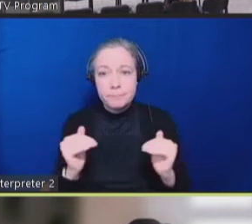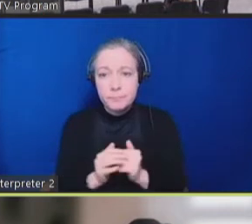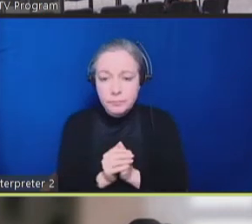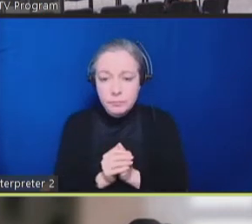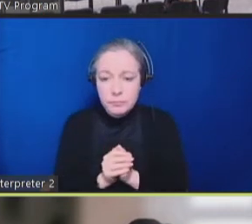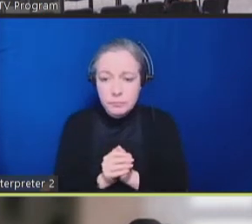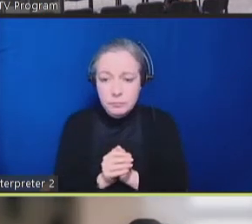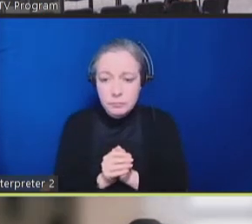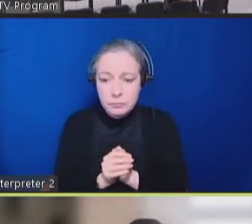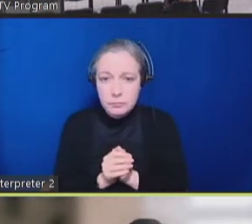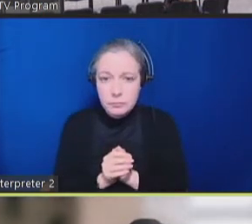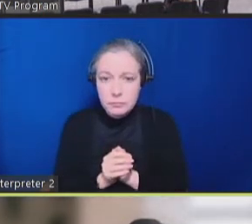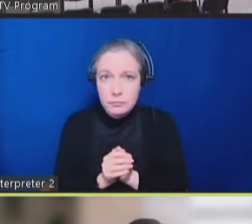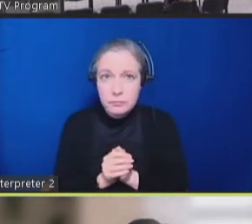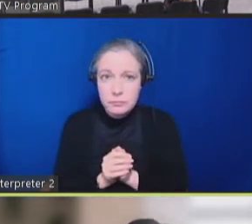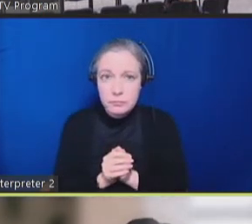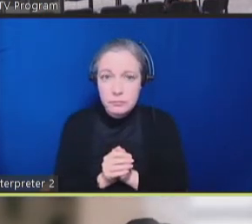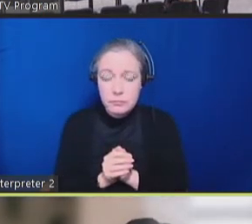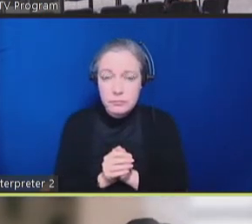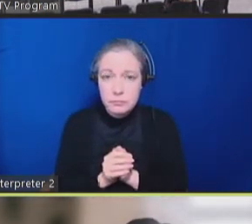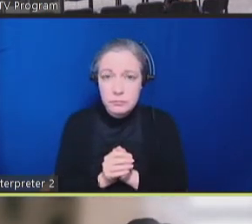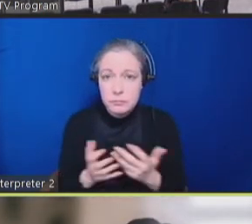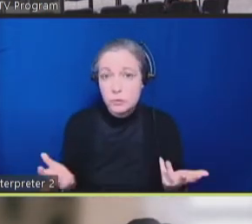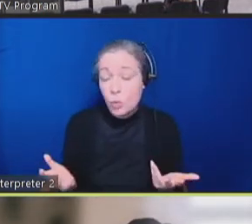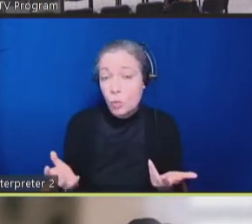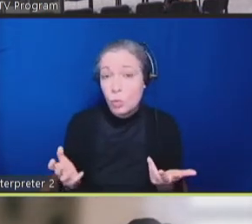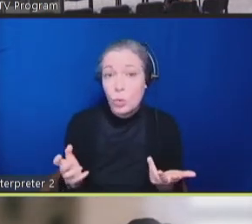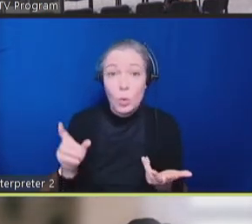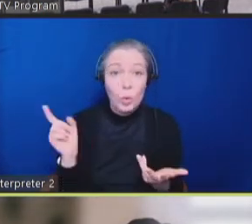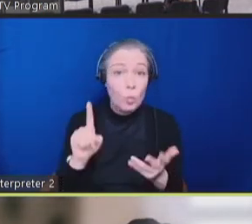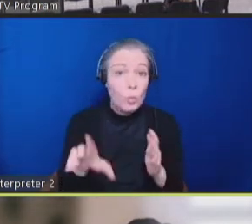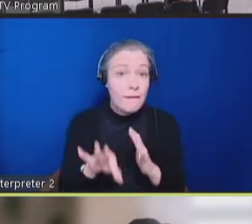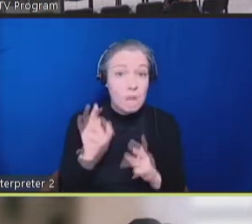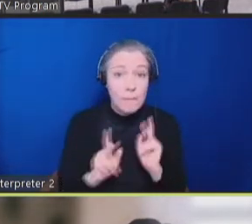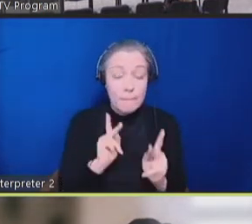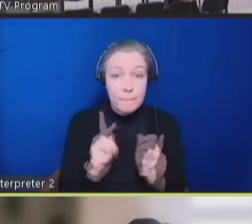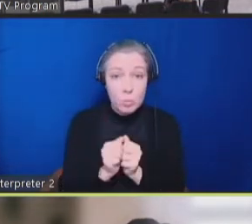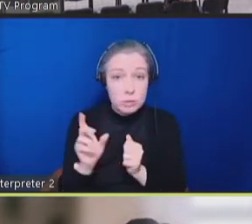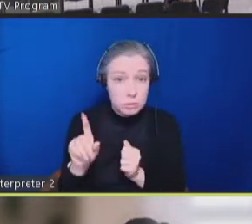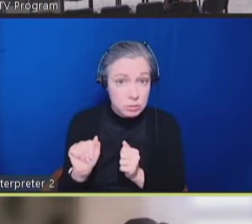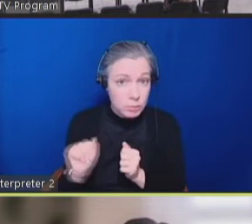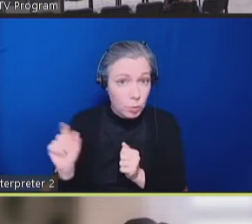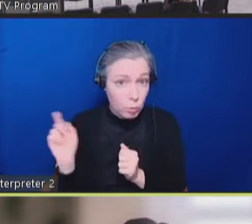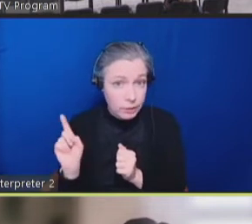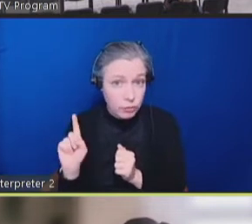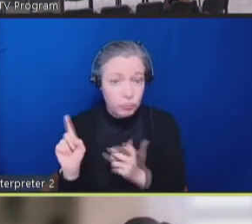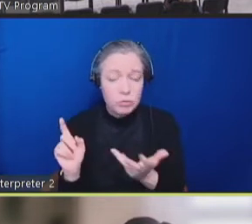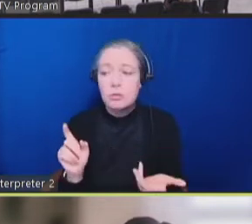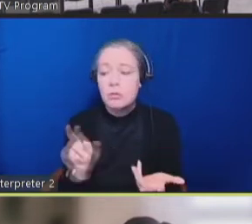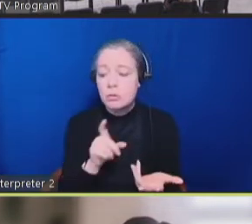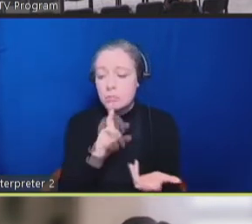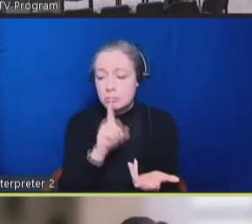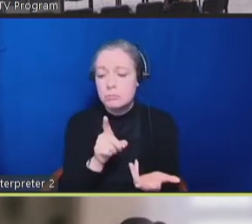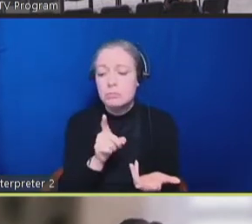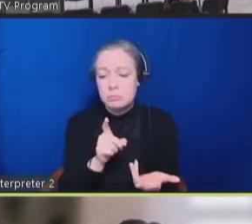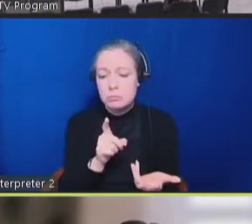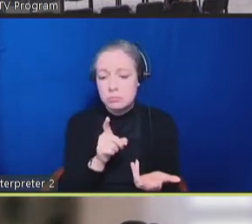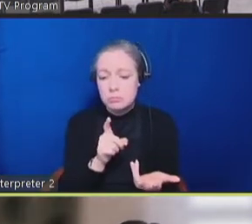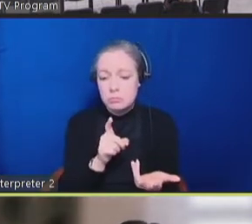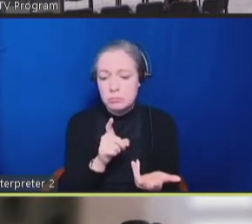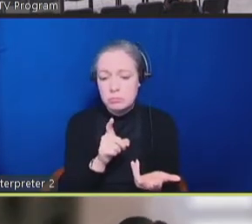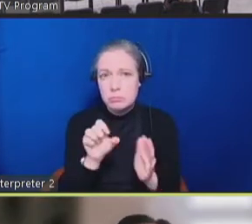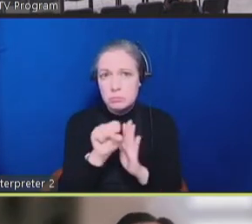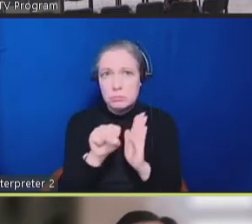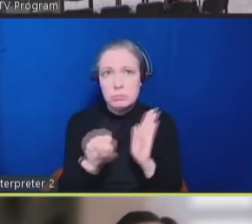So where are, where can we find people with disabilities? That is very often in the state